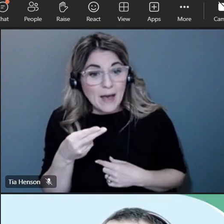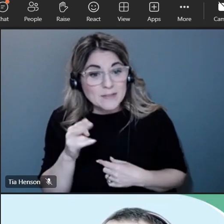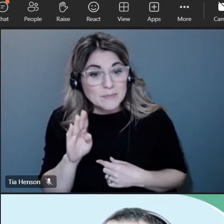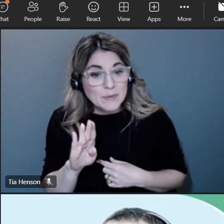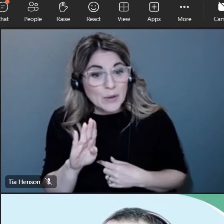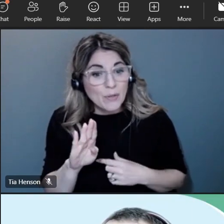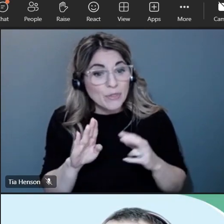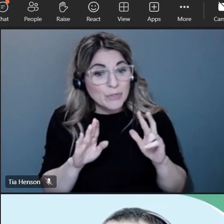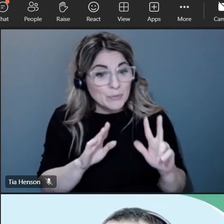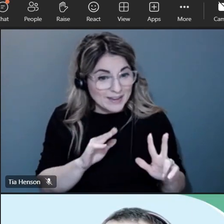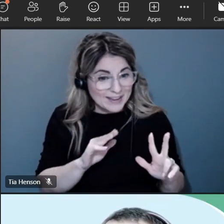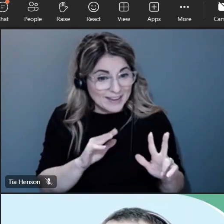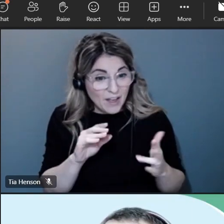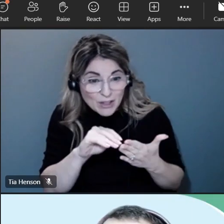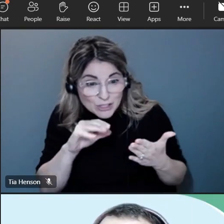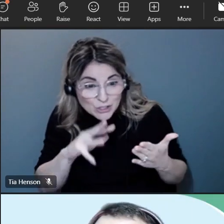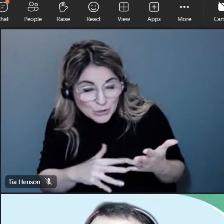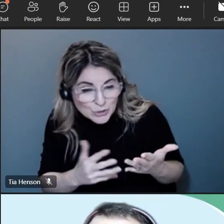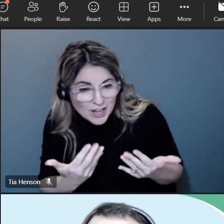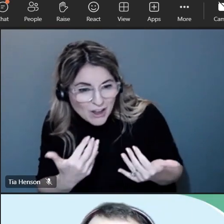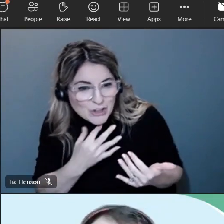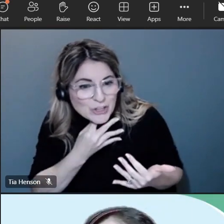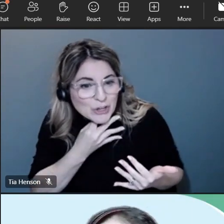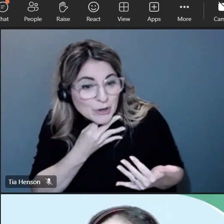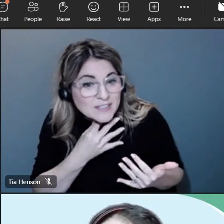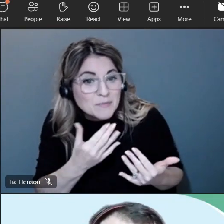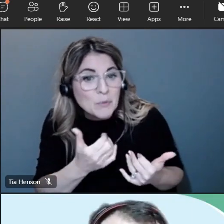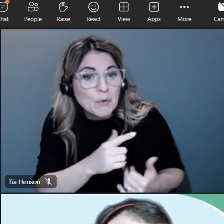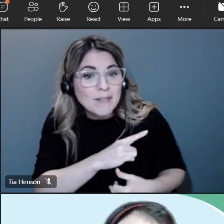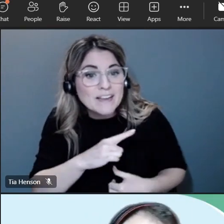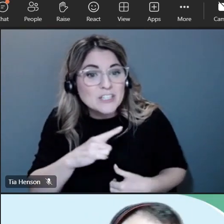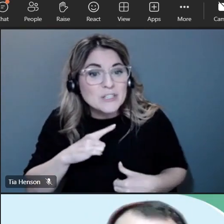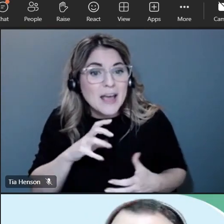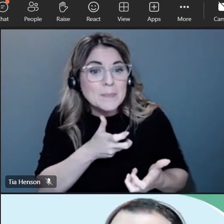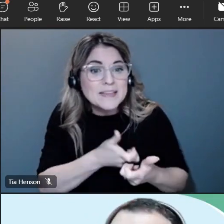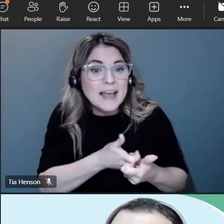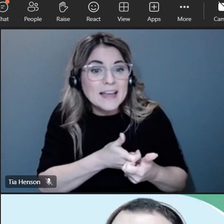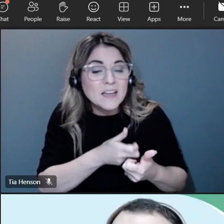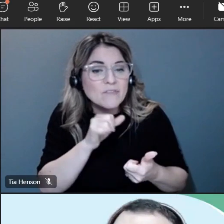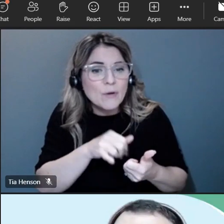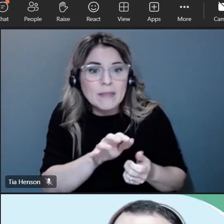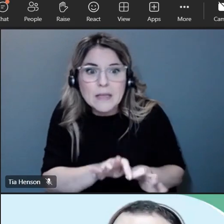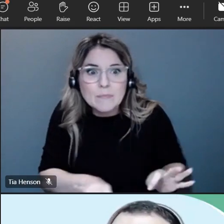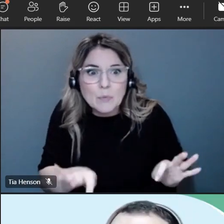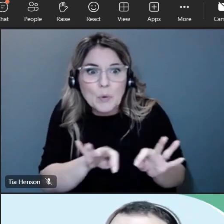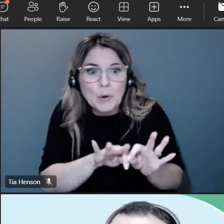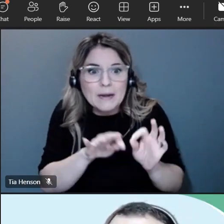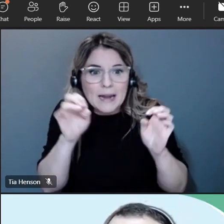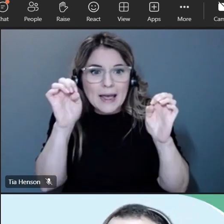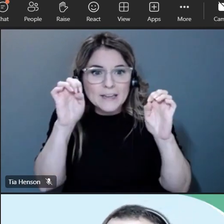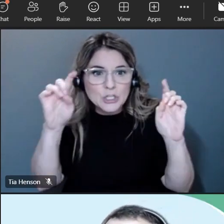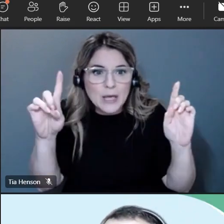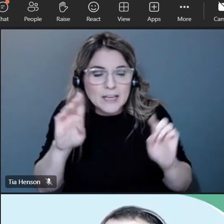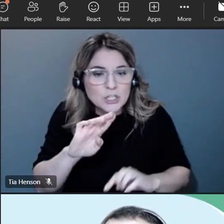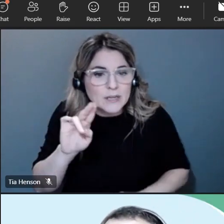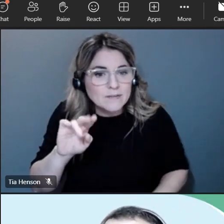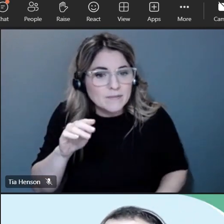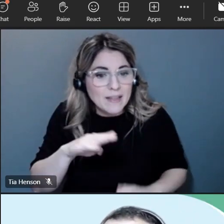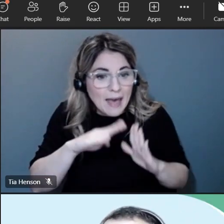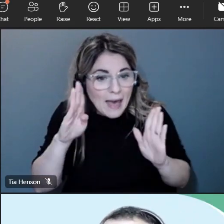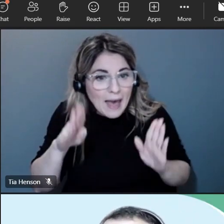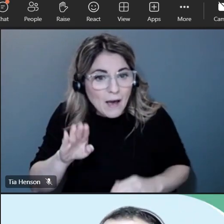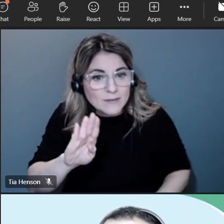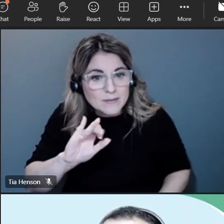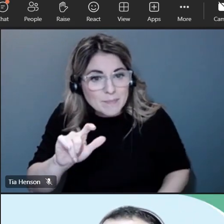now and so the students were wanting a little bit of a legislative update on some educate key education bills um that have been discussed